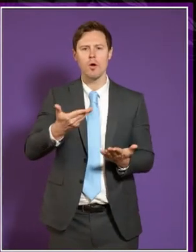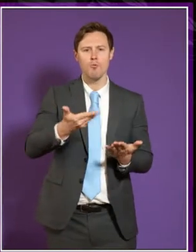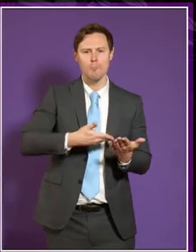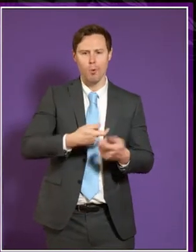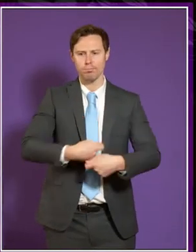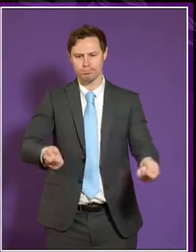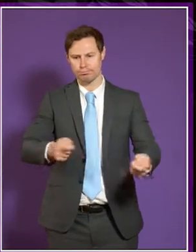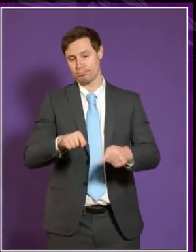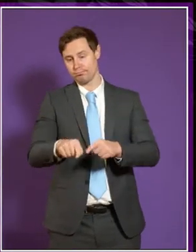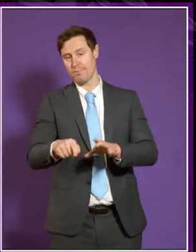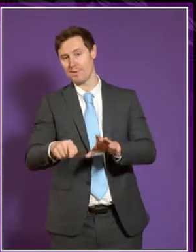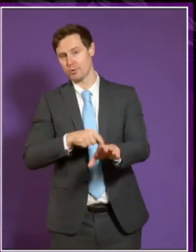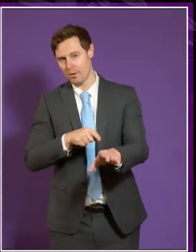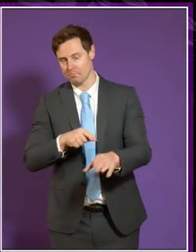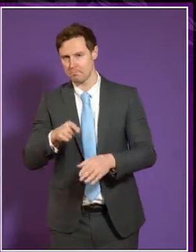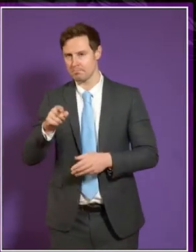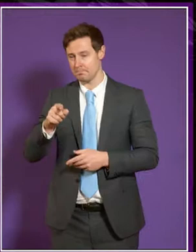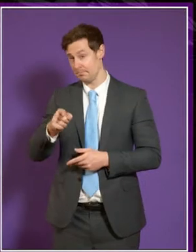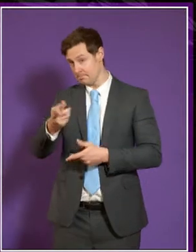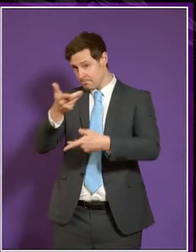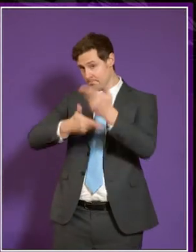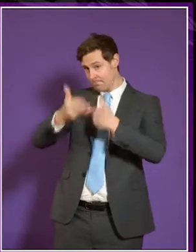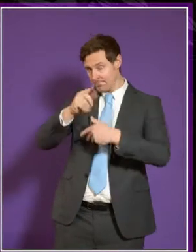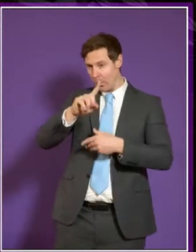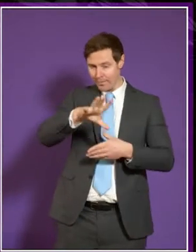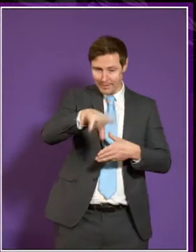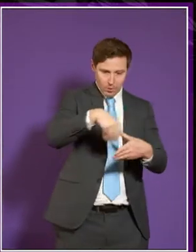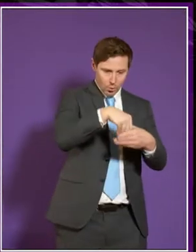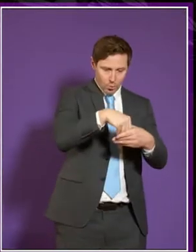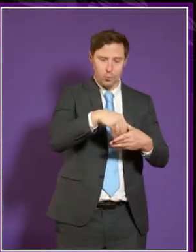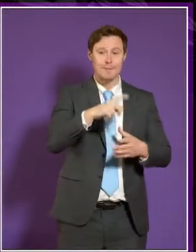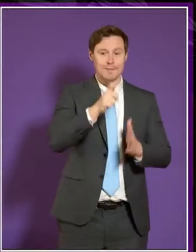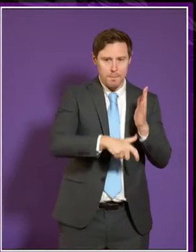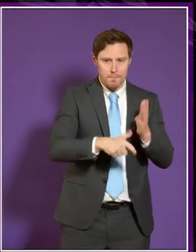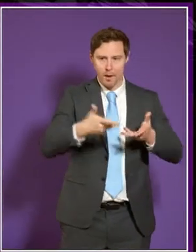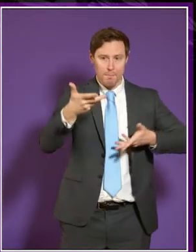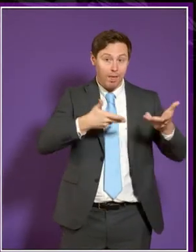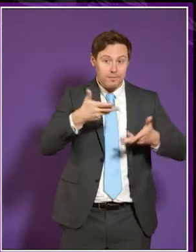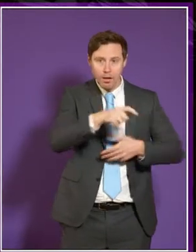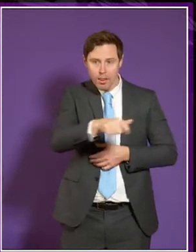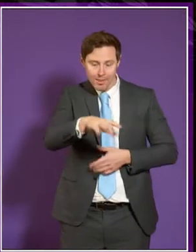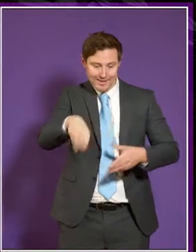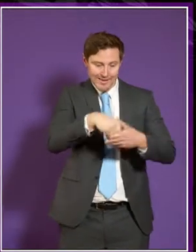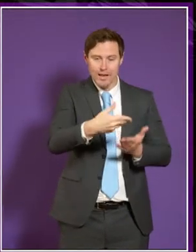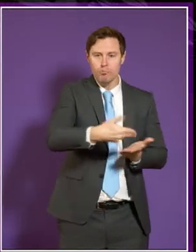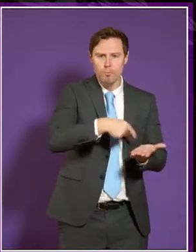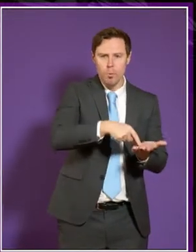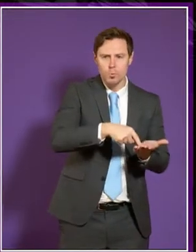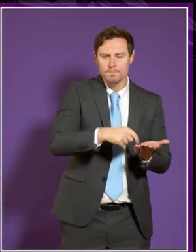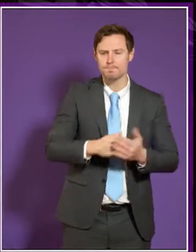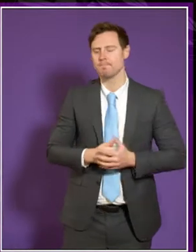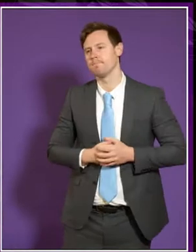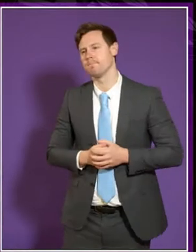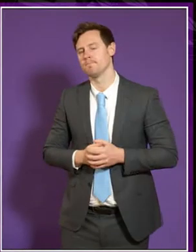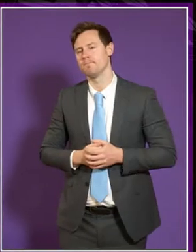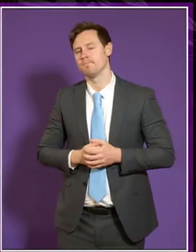any indication of what inclusion of disabled and BSL users will be in that report? Well, I mean, I